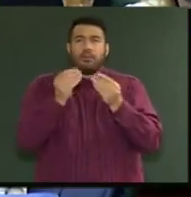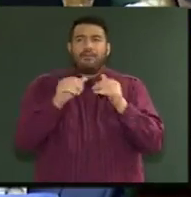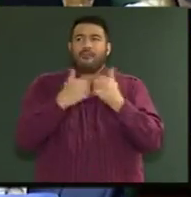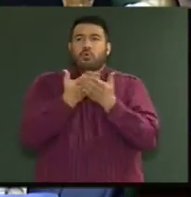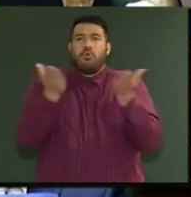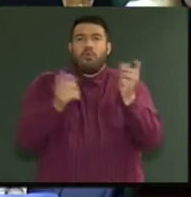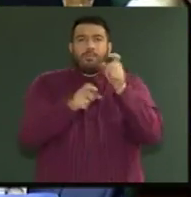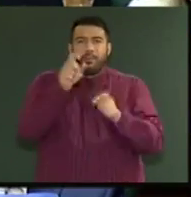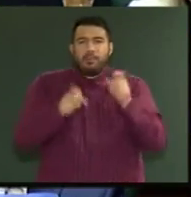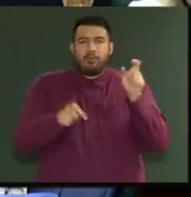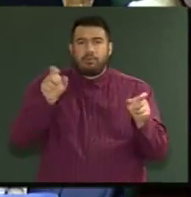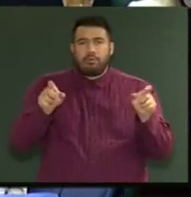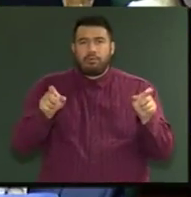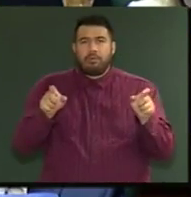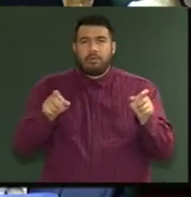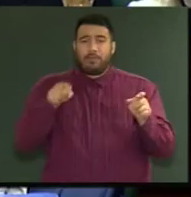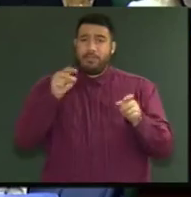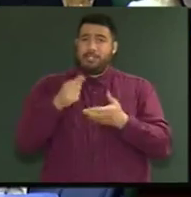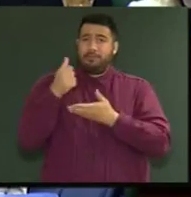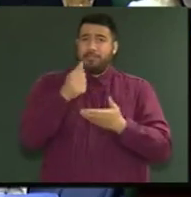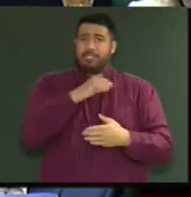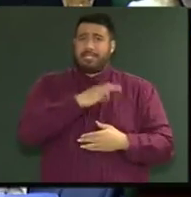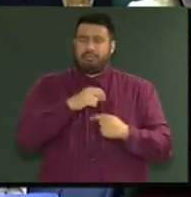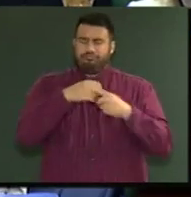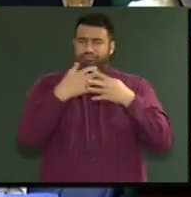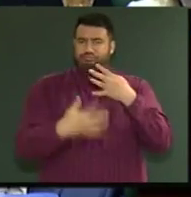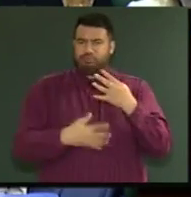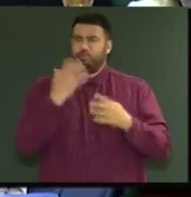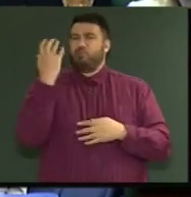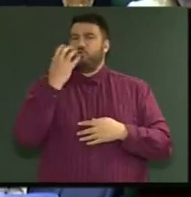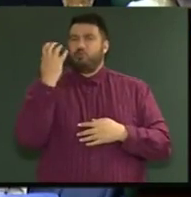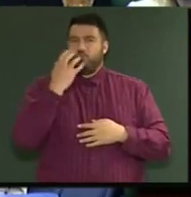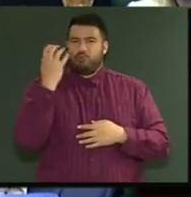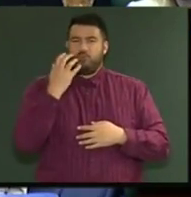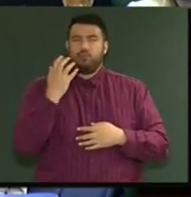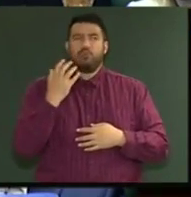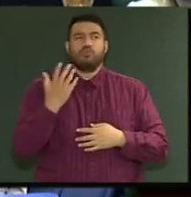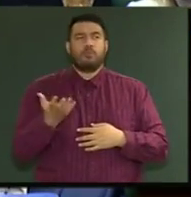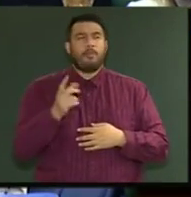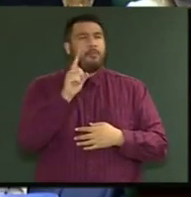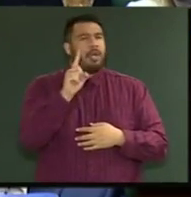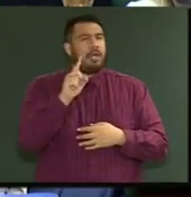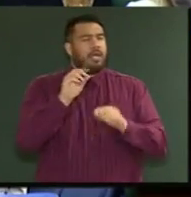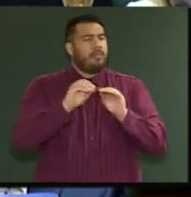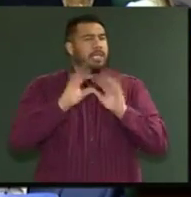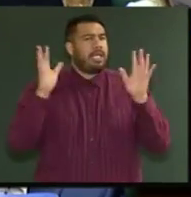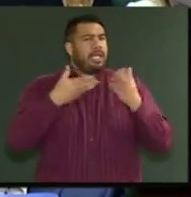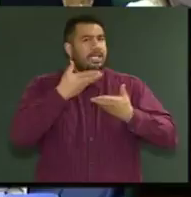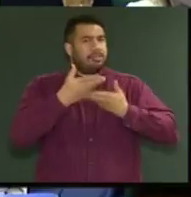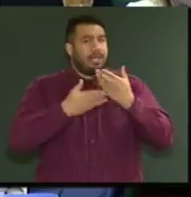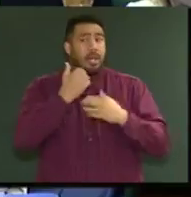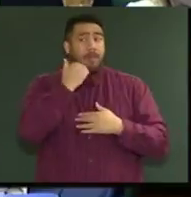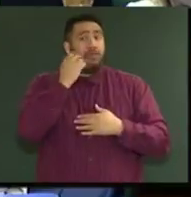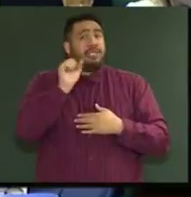so many gains in this budget, it's unbelievable. But we expect, of course, and I'll be clear here, that Māori are over-represented